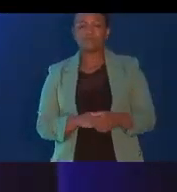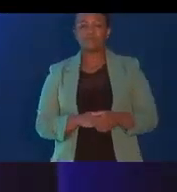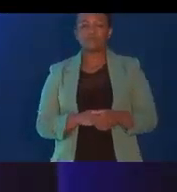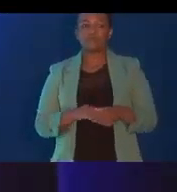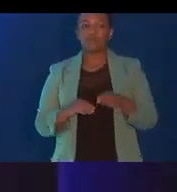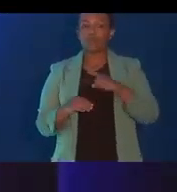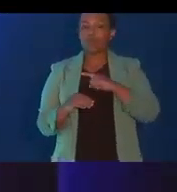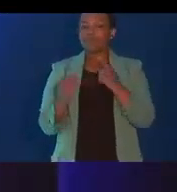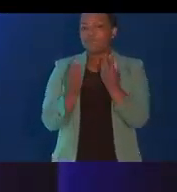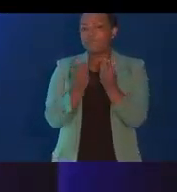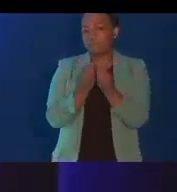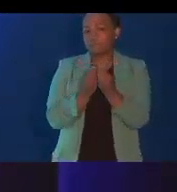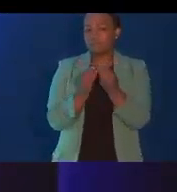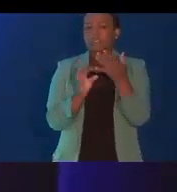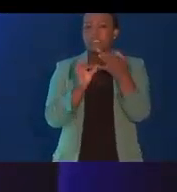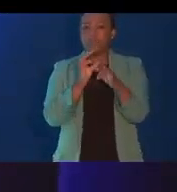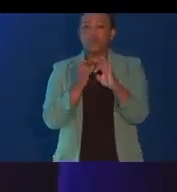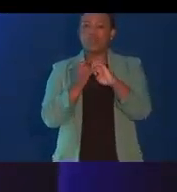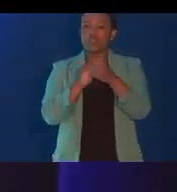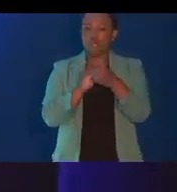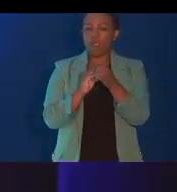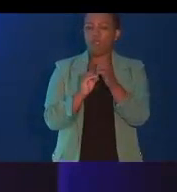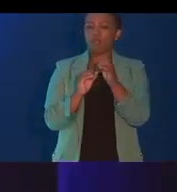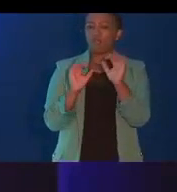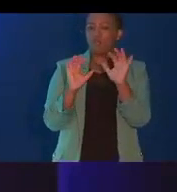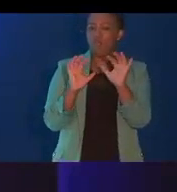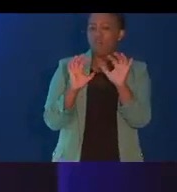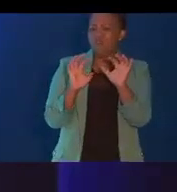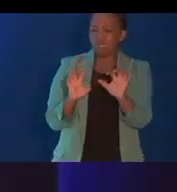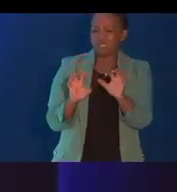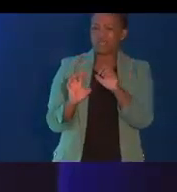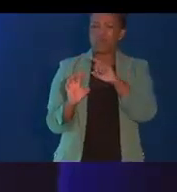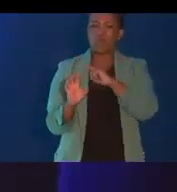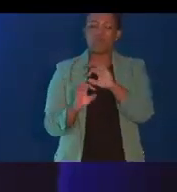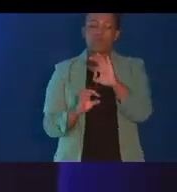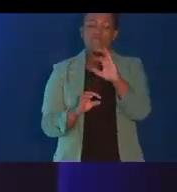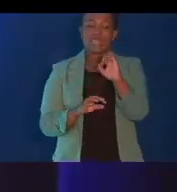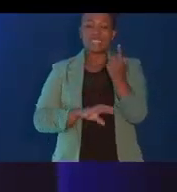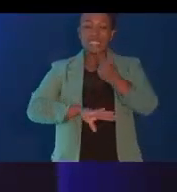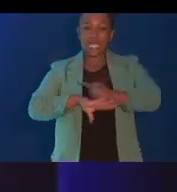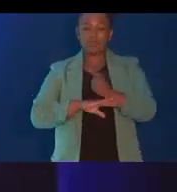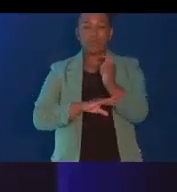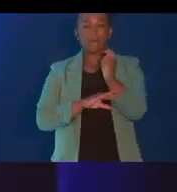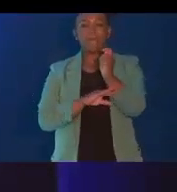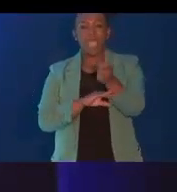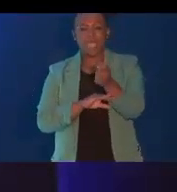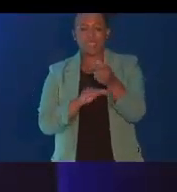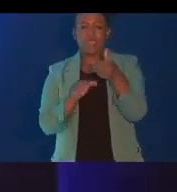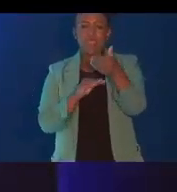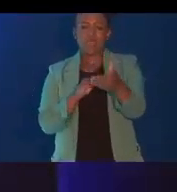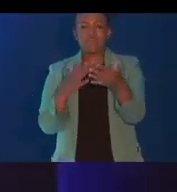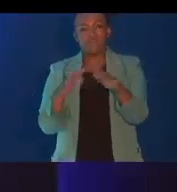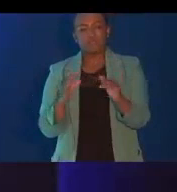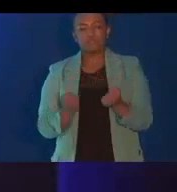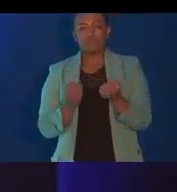also simple things that we are trying to enforce like the 30-day payment rule of suppliers. This summit is